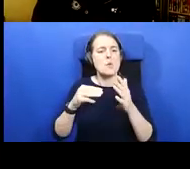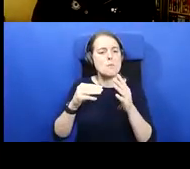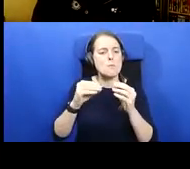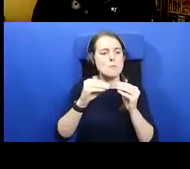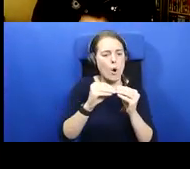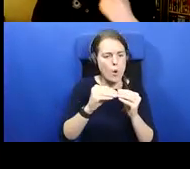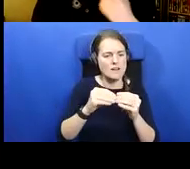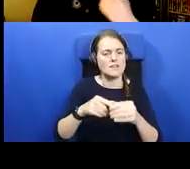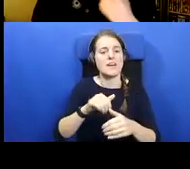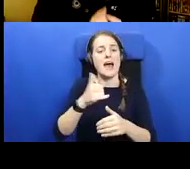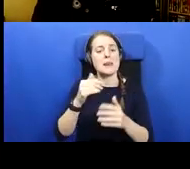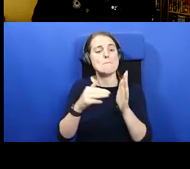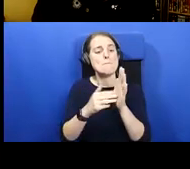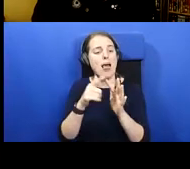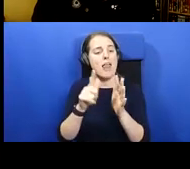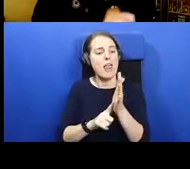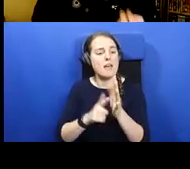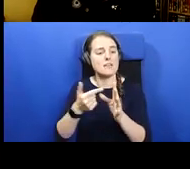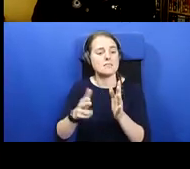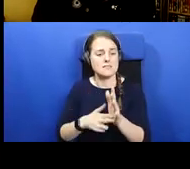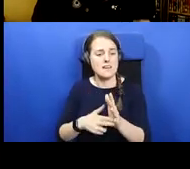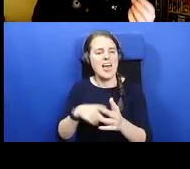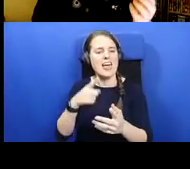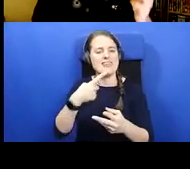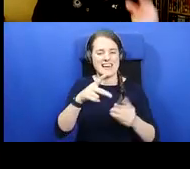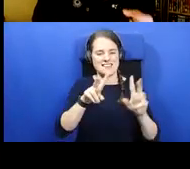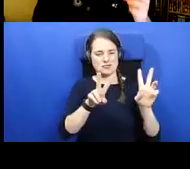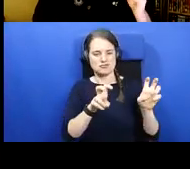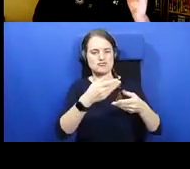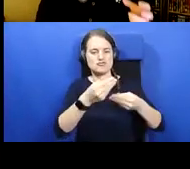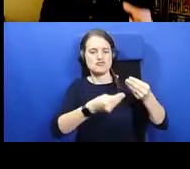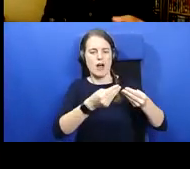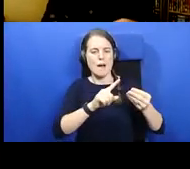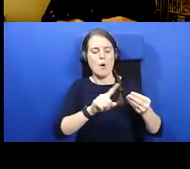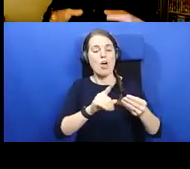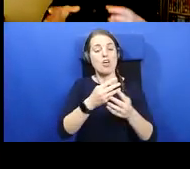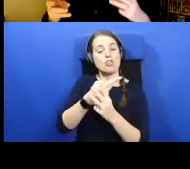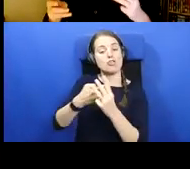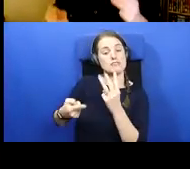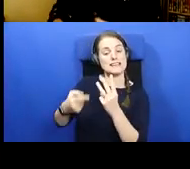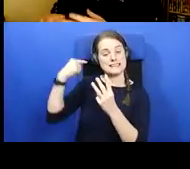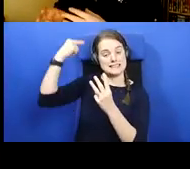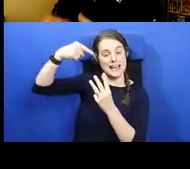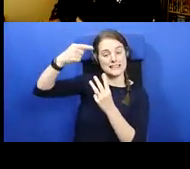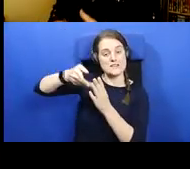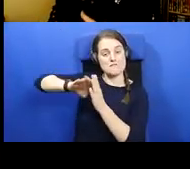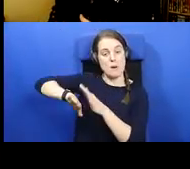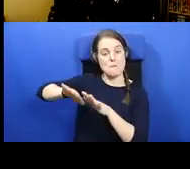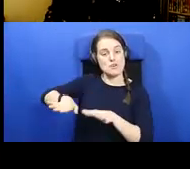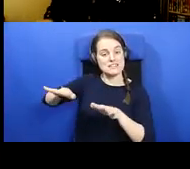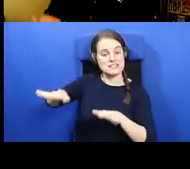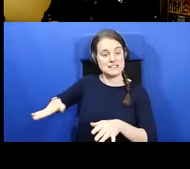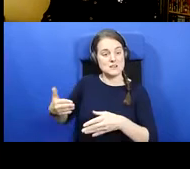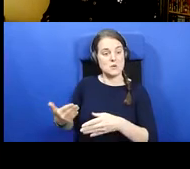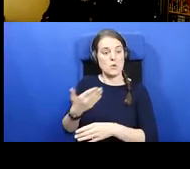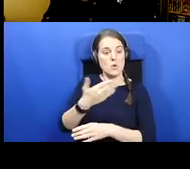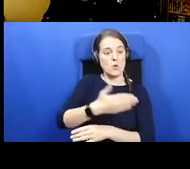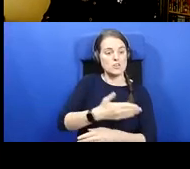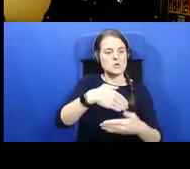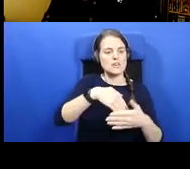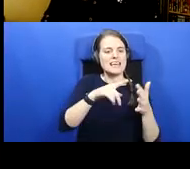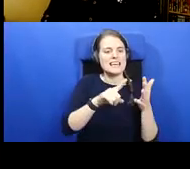they're described as the three saints from Britain who are in one church in Iachacholid. Now,